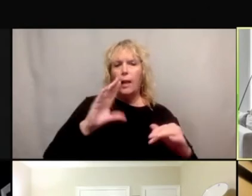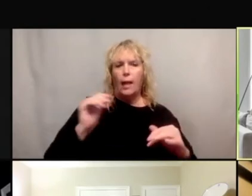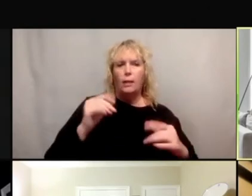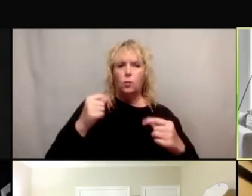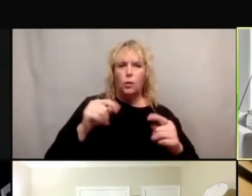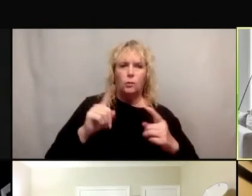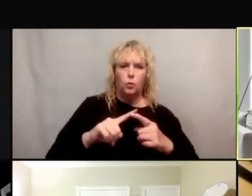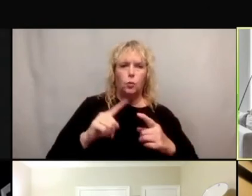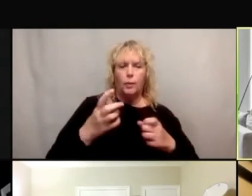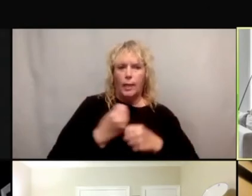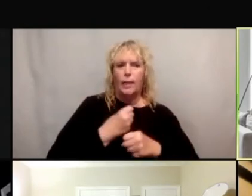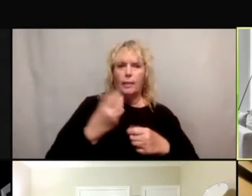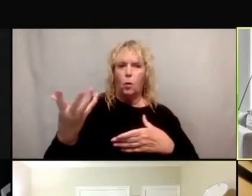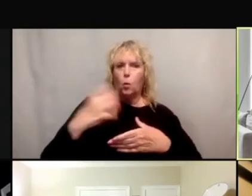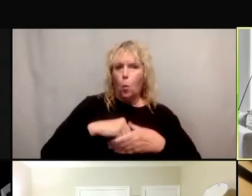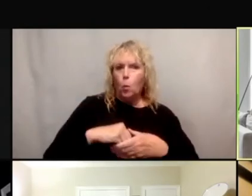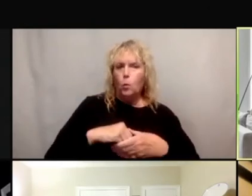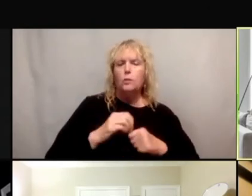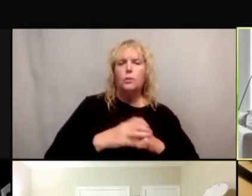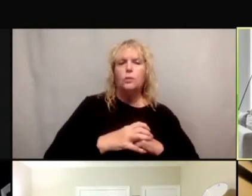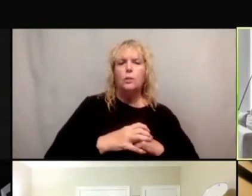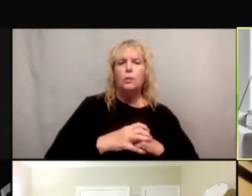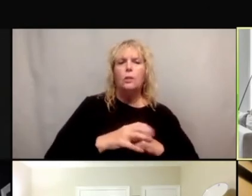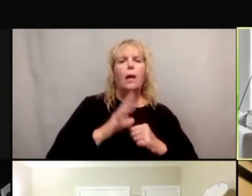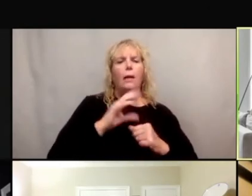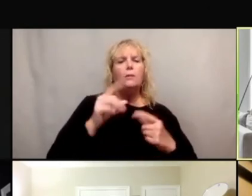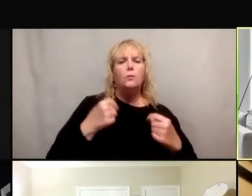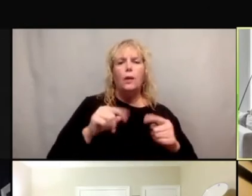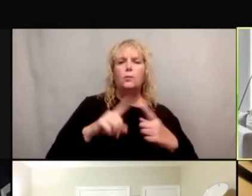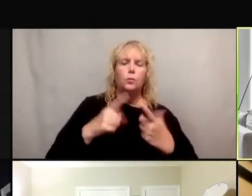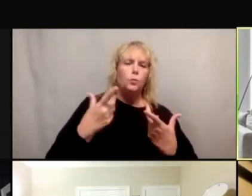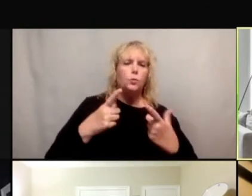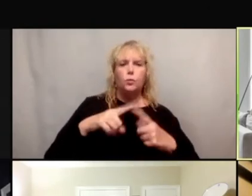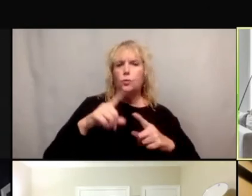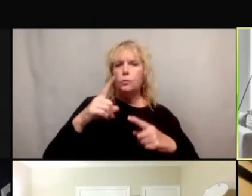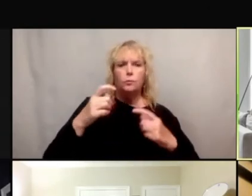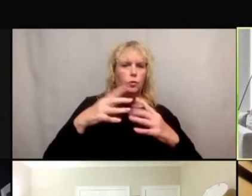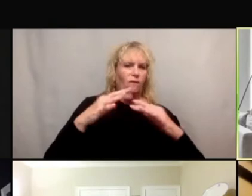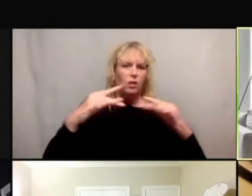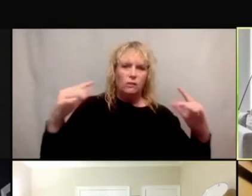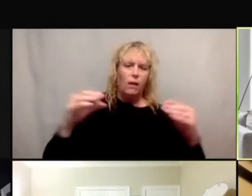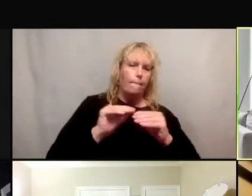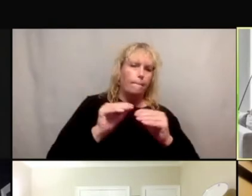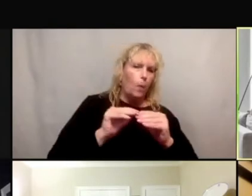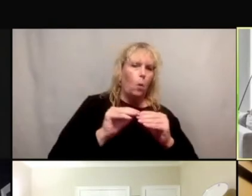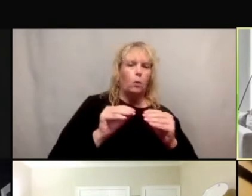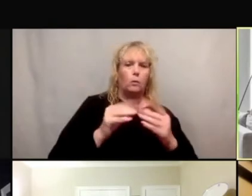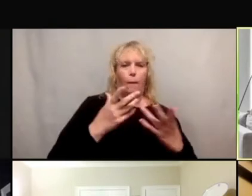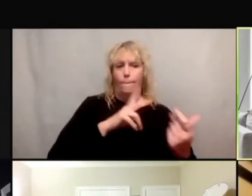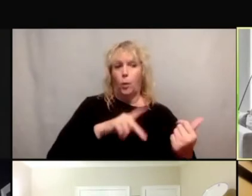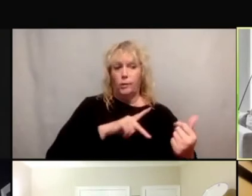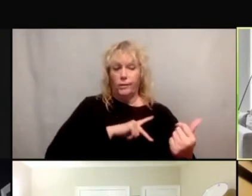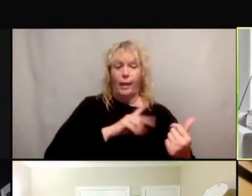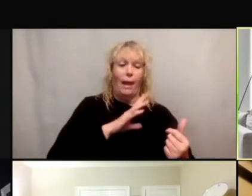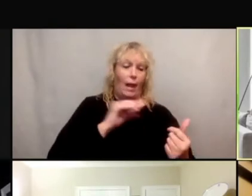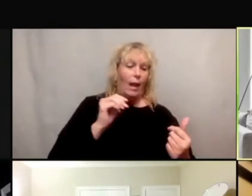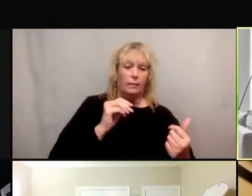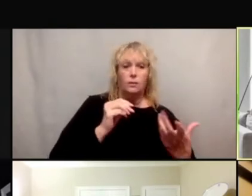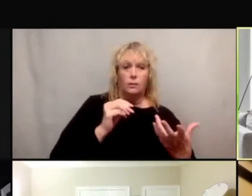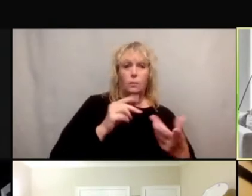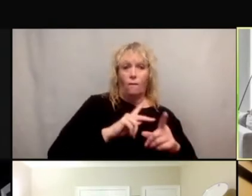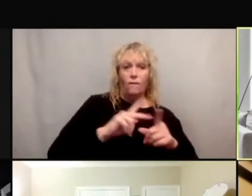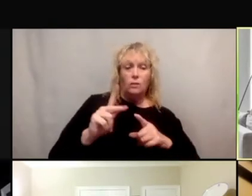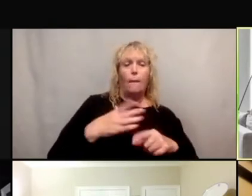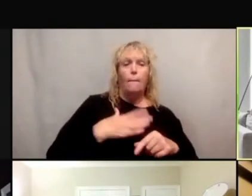have been engaged on the topic of diversifying clinical trials for many years now, both personally and professionally. My doctoral